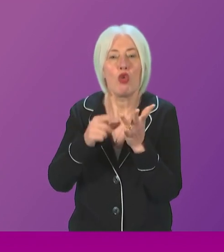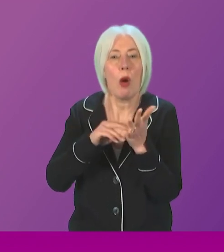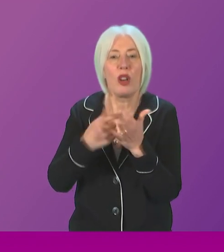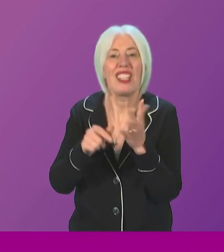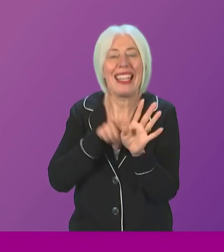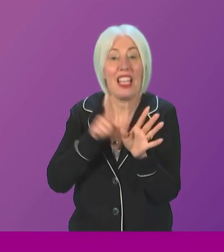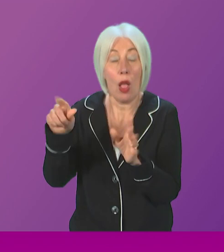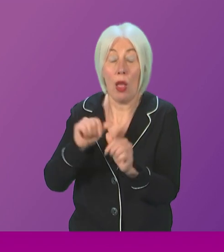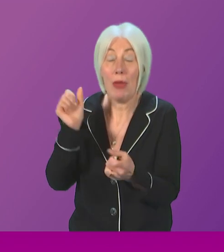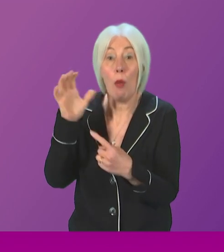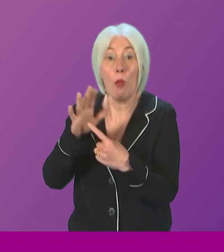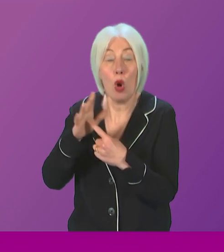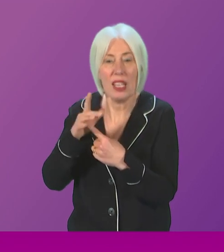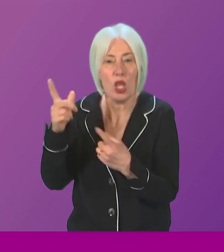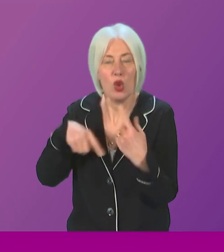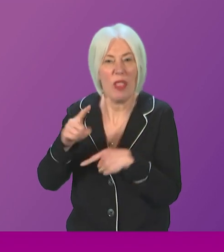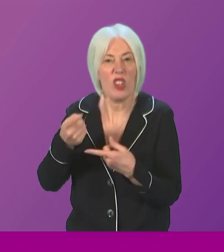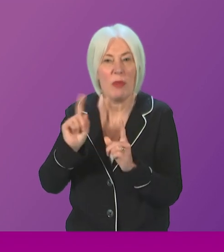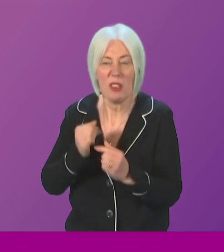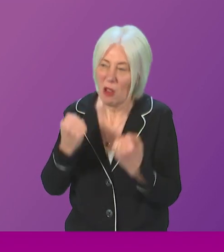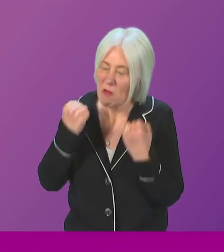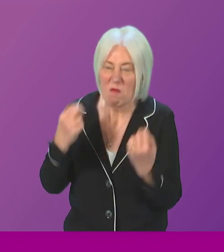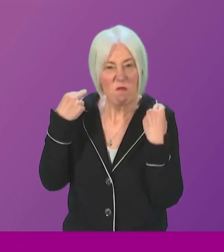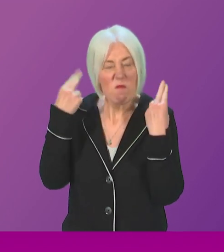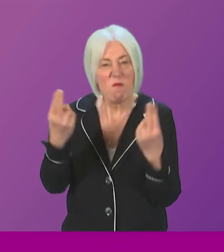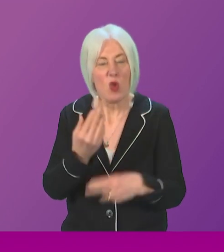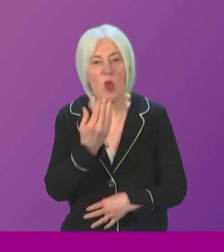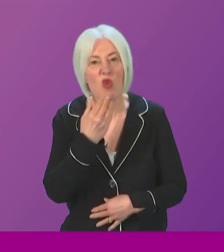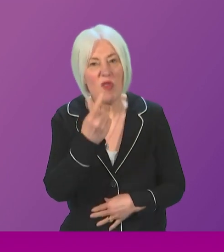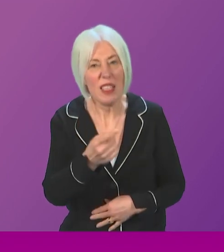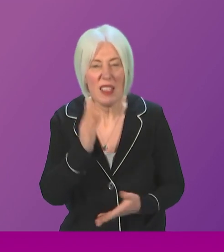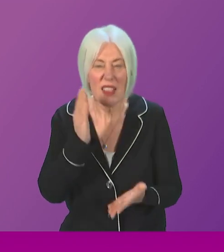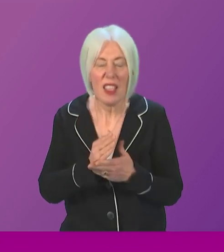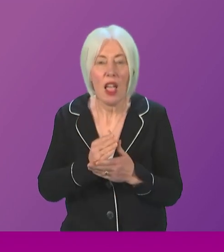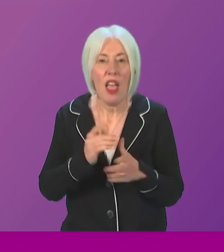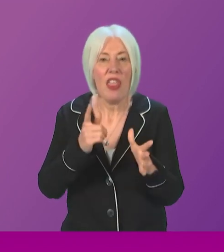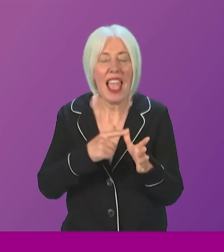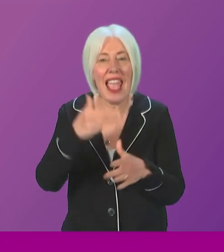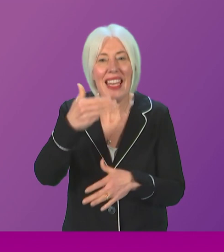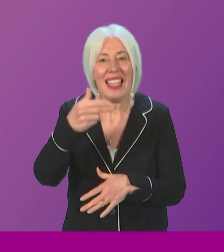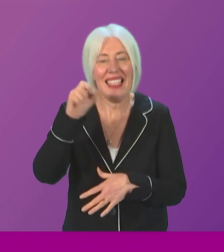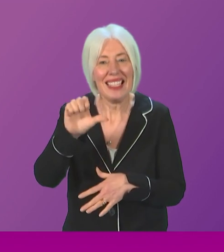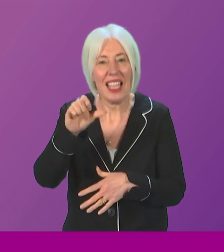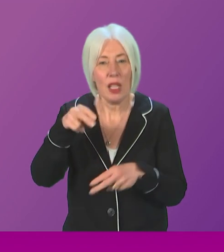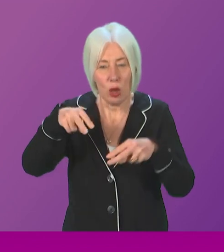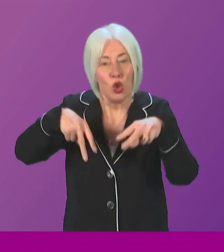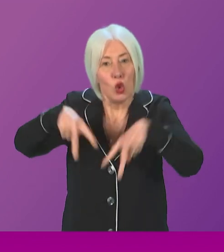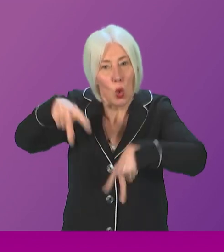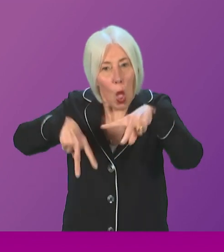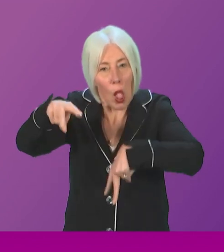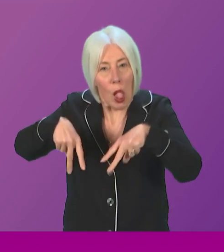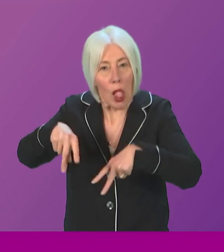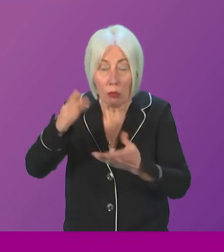the First Minister grow a backbone, stand up to the Greens and fully dual the A96 as promised? First Minister.